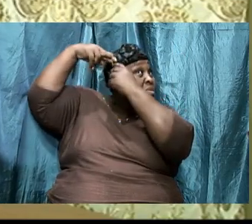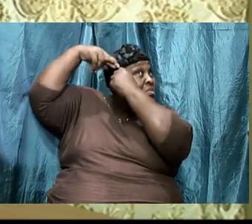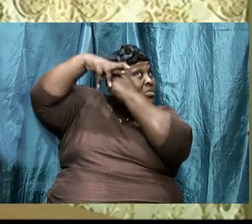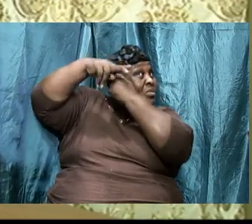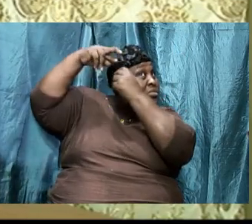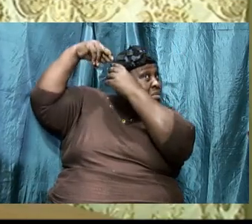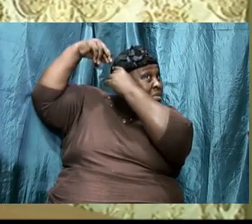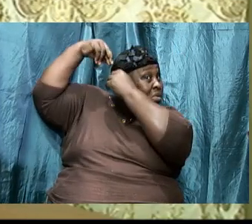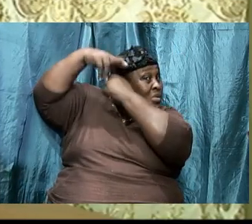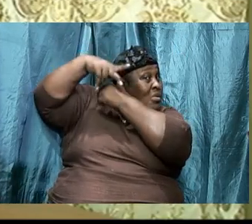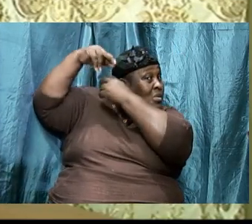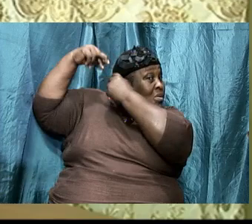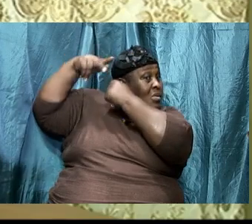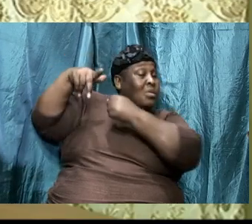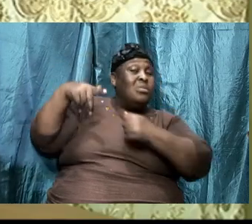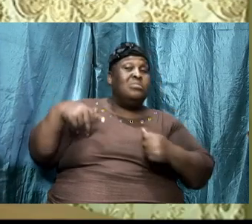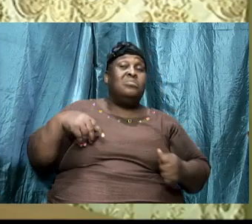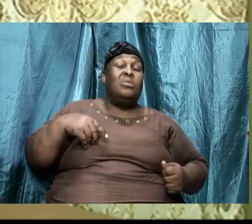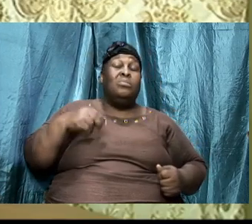strength of the Lord is not there